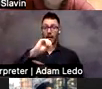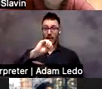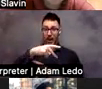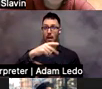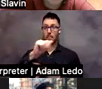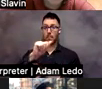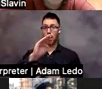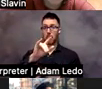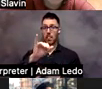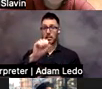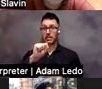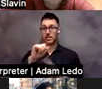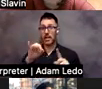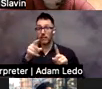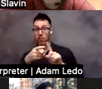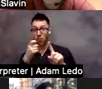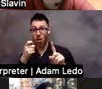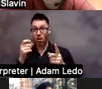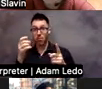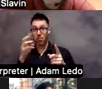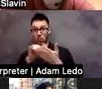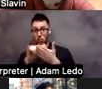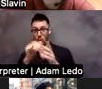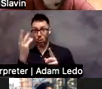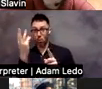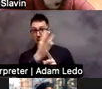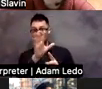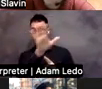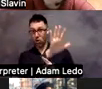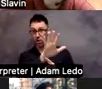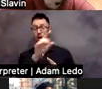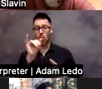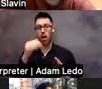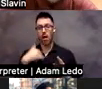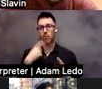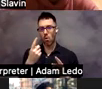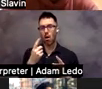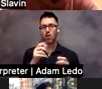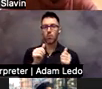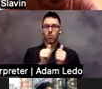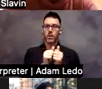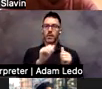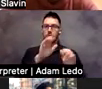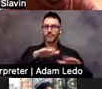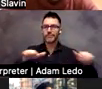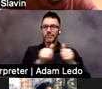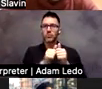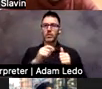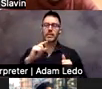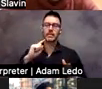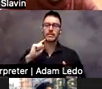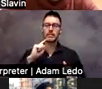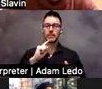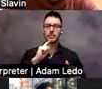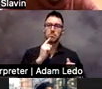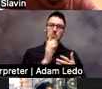Western New York, I'm having a one-day program for kids with moderate and severe disabilities at the School for the Deaf in Buffalo, if